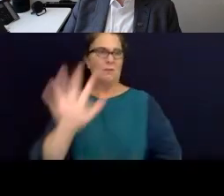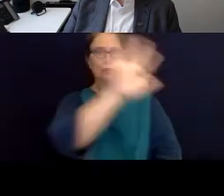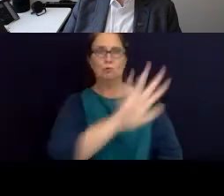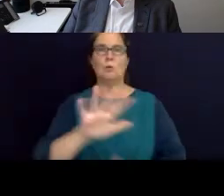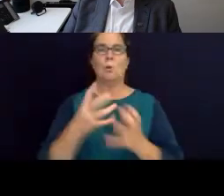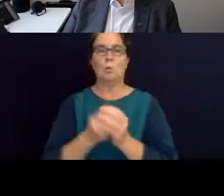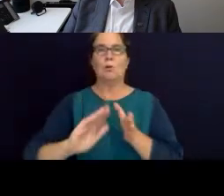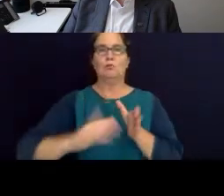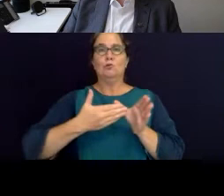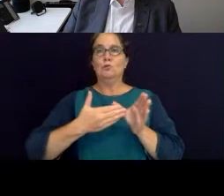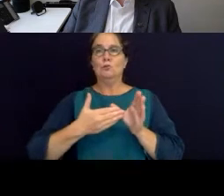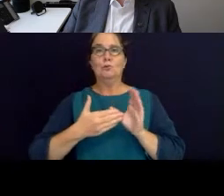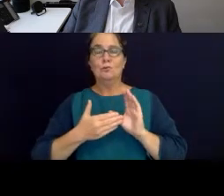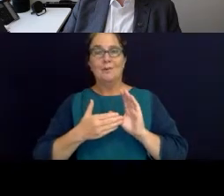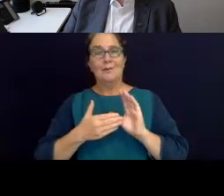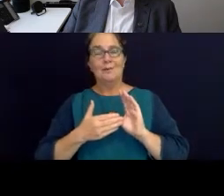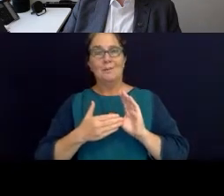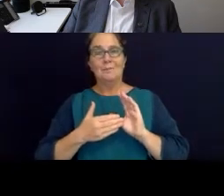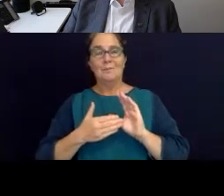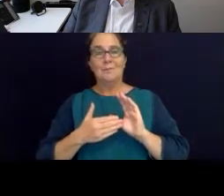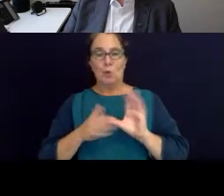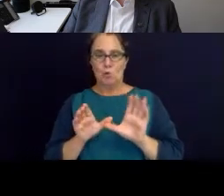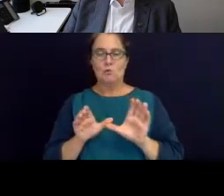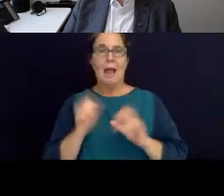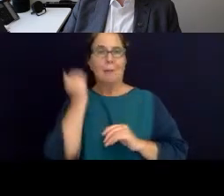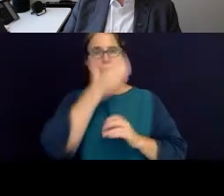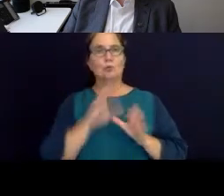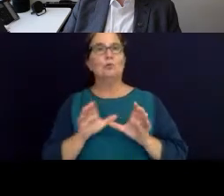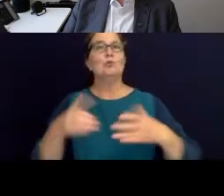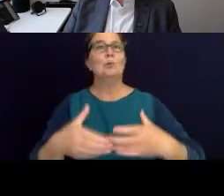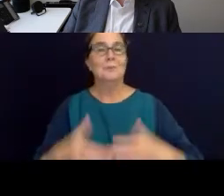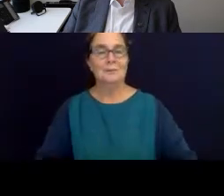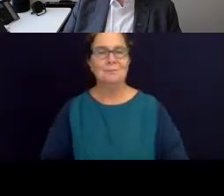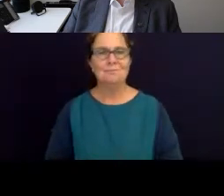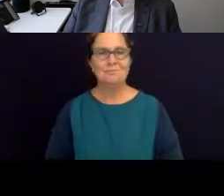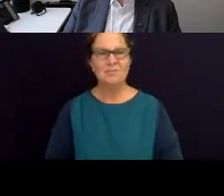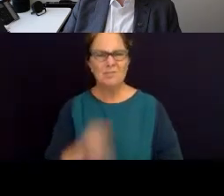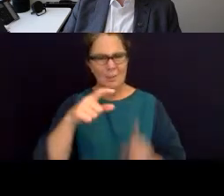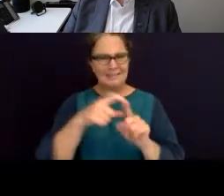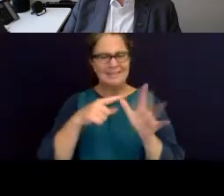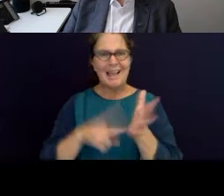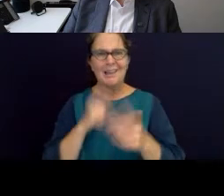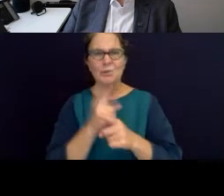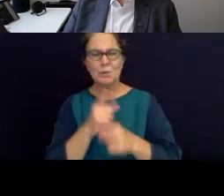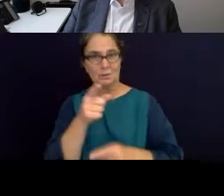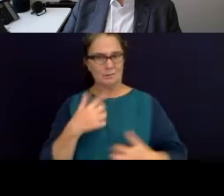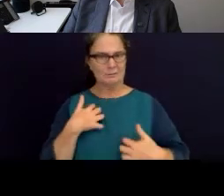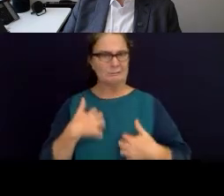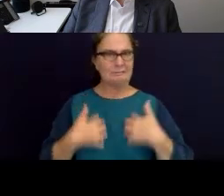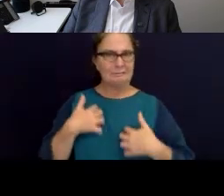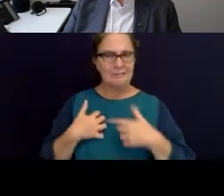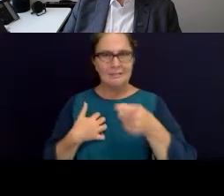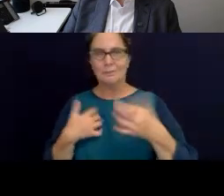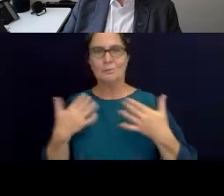That's really great news and look forward to chatting more about how you've built those partnerships and grown them in